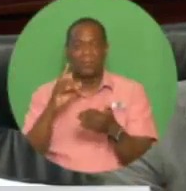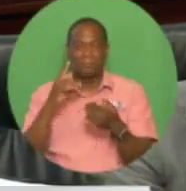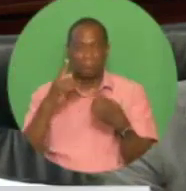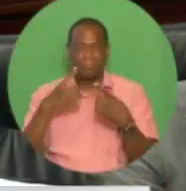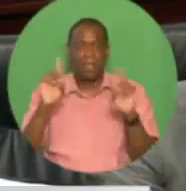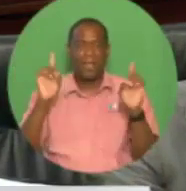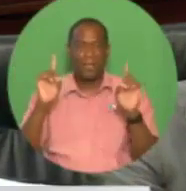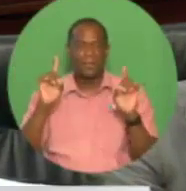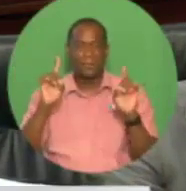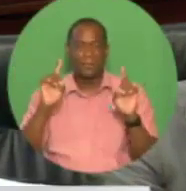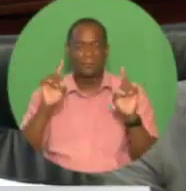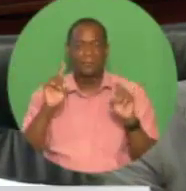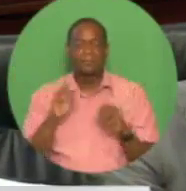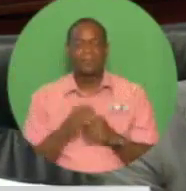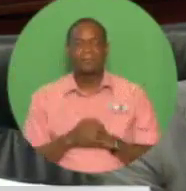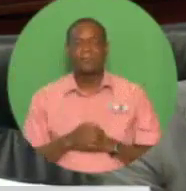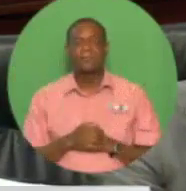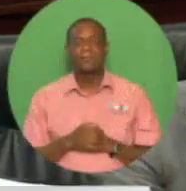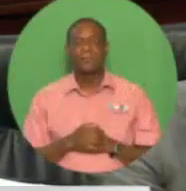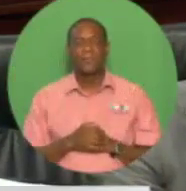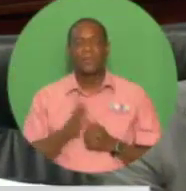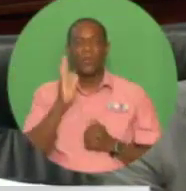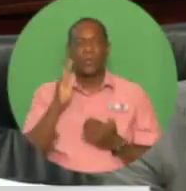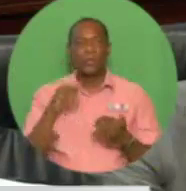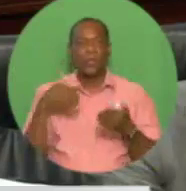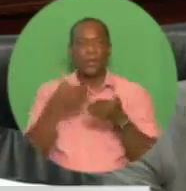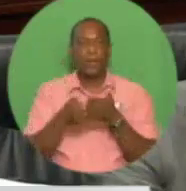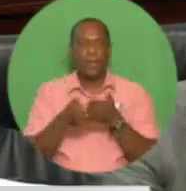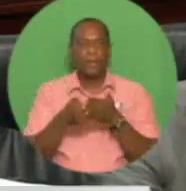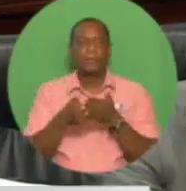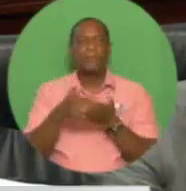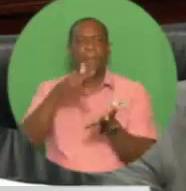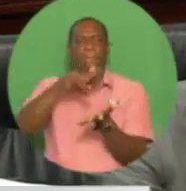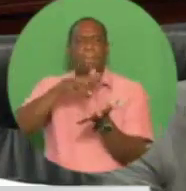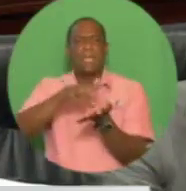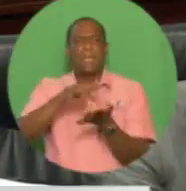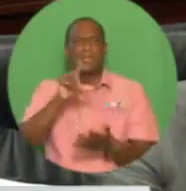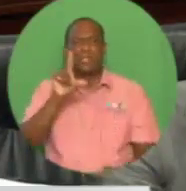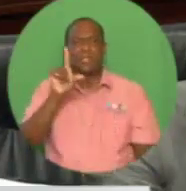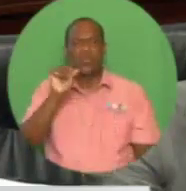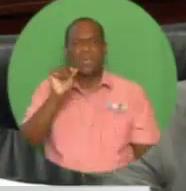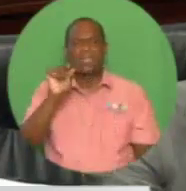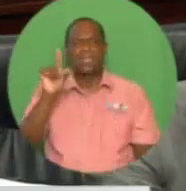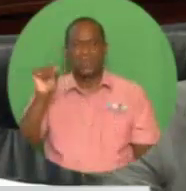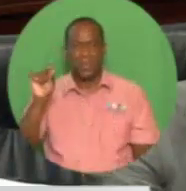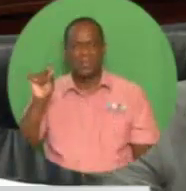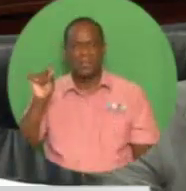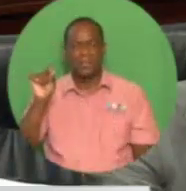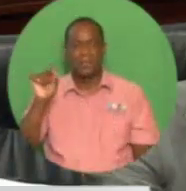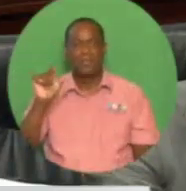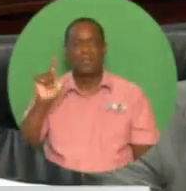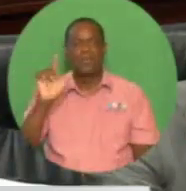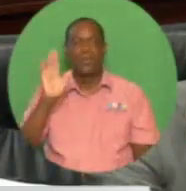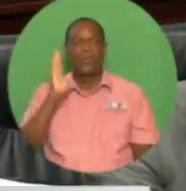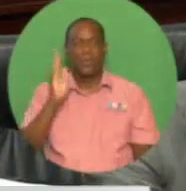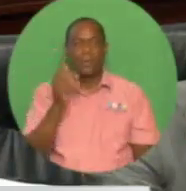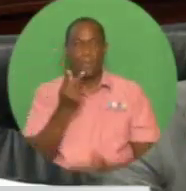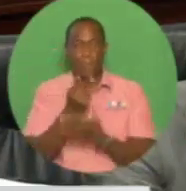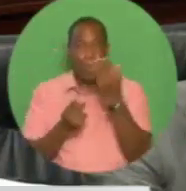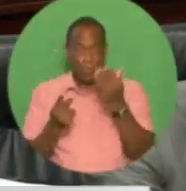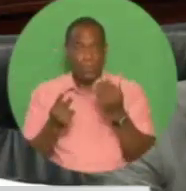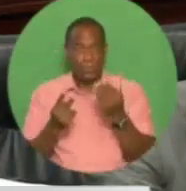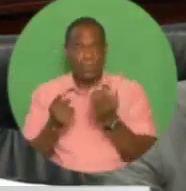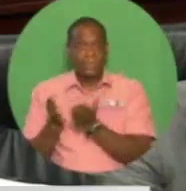and Incat for delivery in mid-2020. Both ferries will carry over 900 passengers and